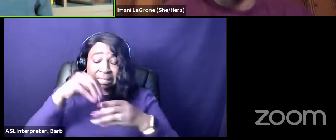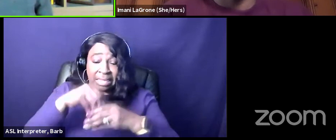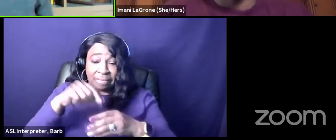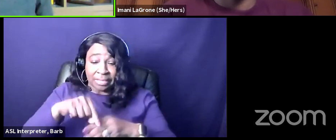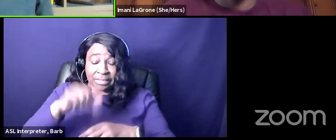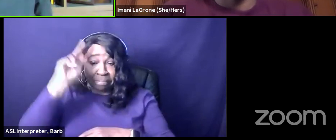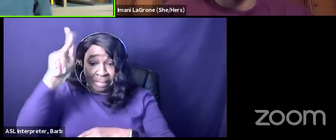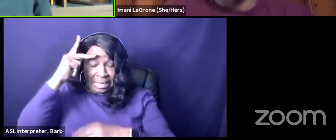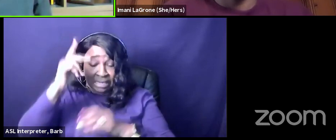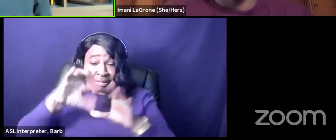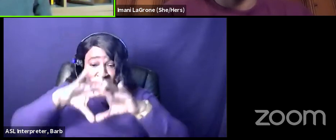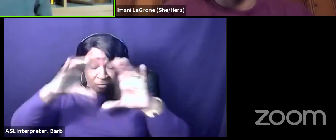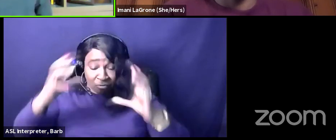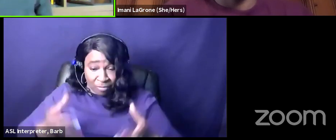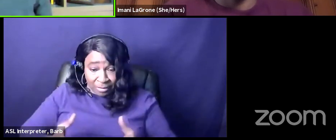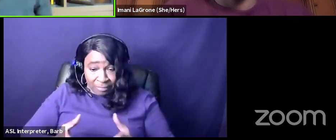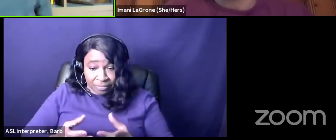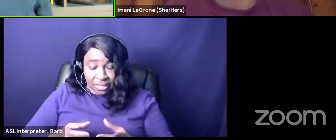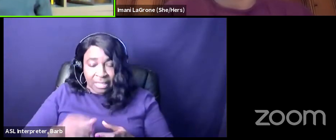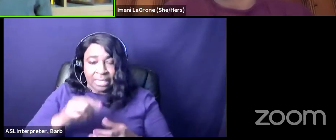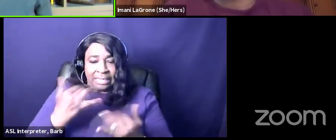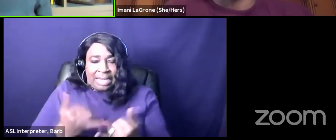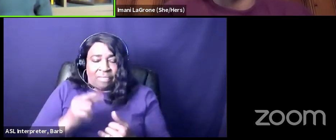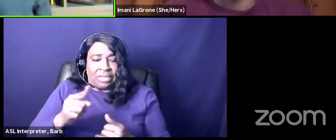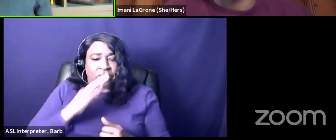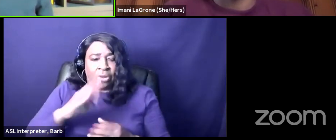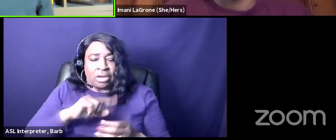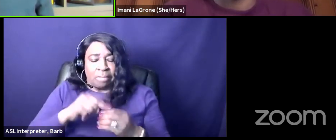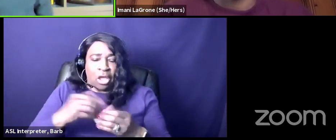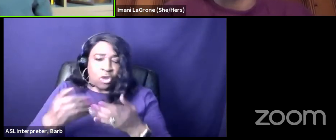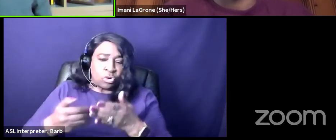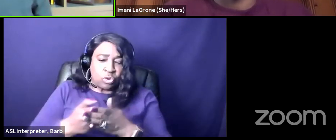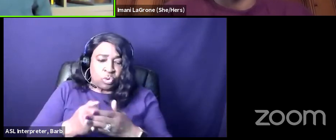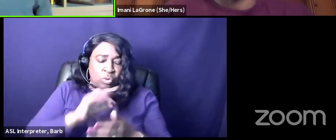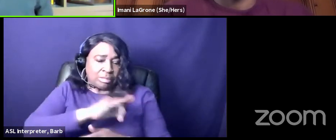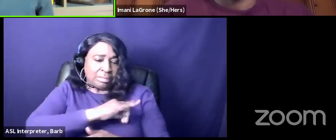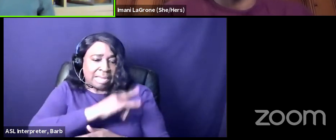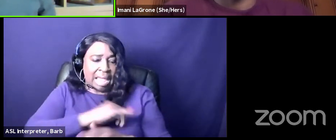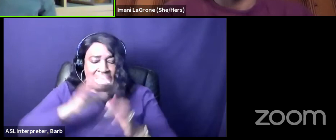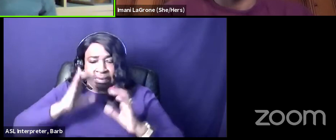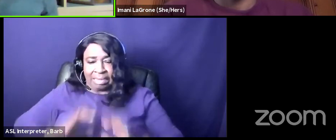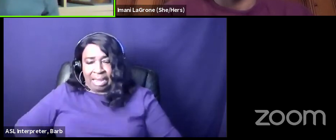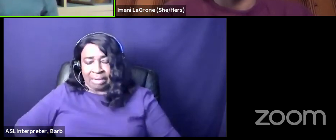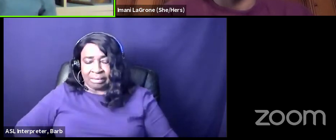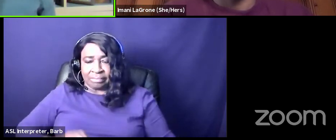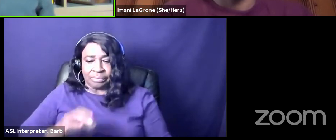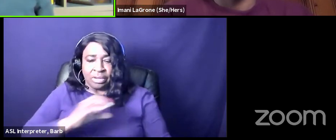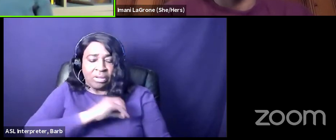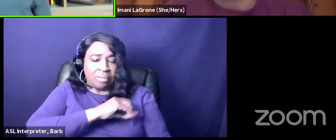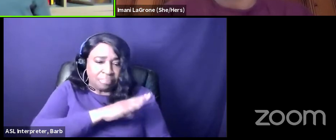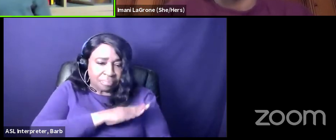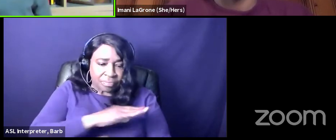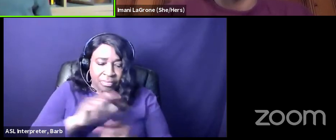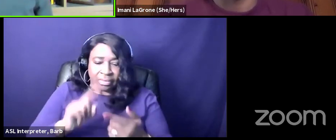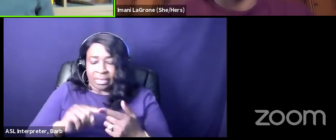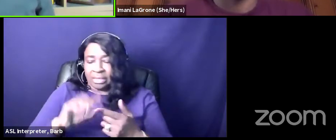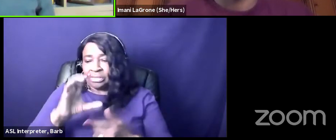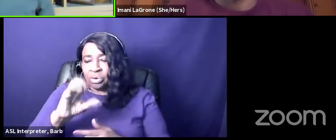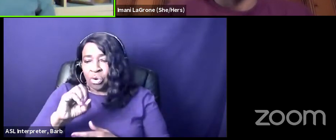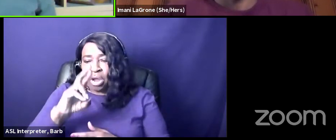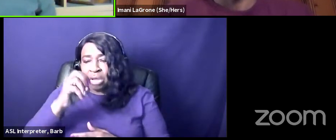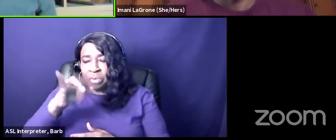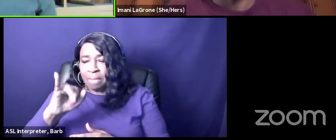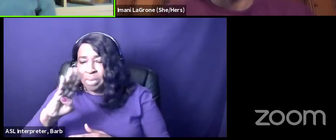political scientists talking about new style candidates and i put like barack obama akeem jeffries corey booker adrian fenty